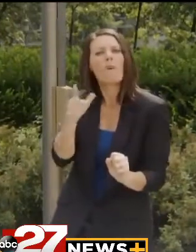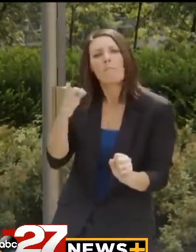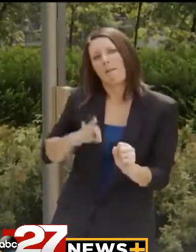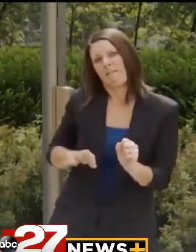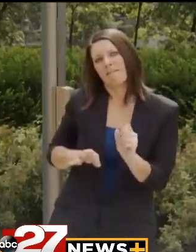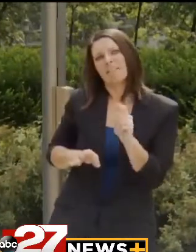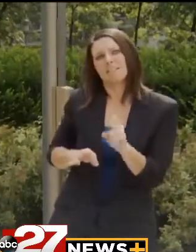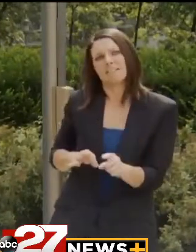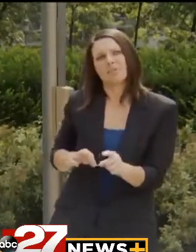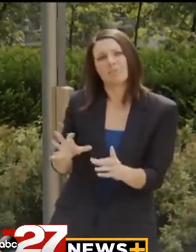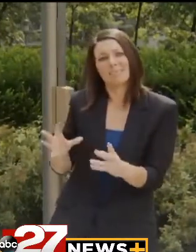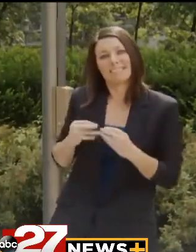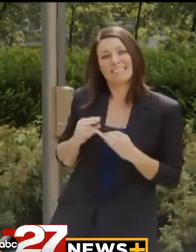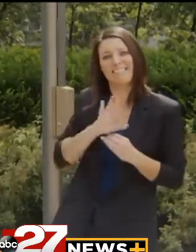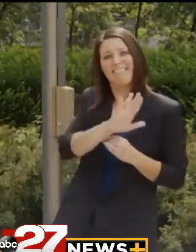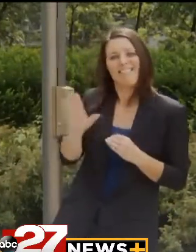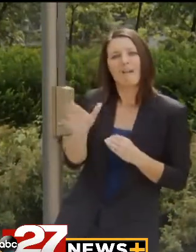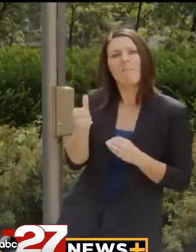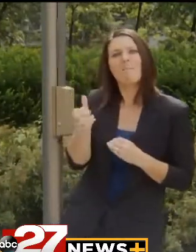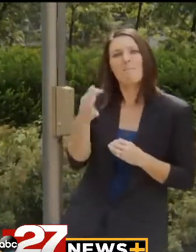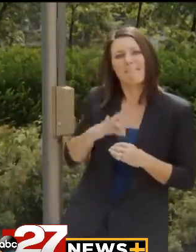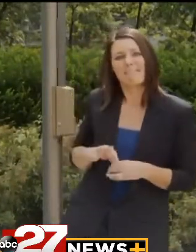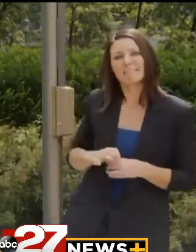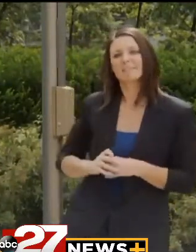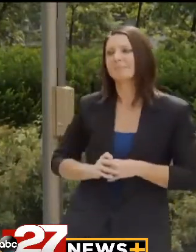benefits receive those benefits.